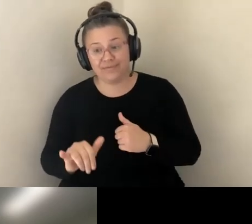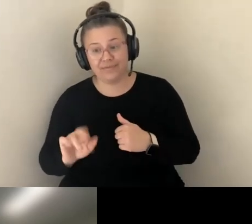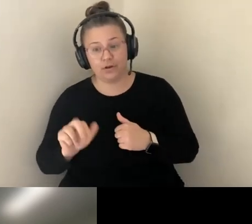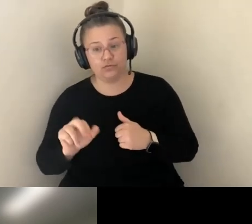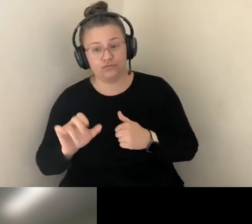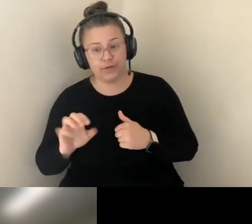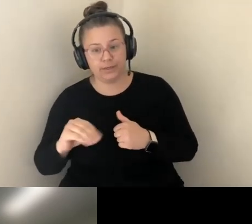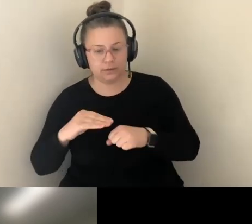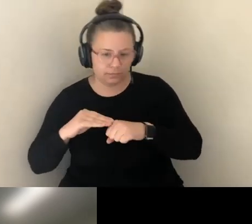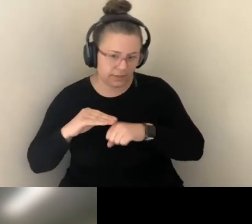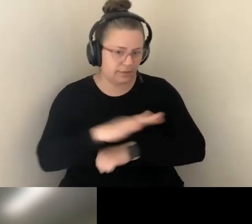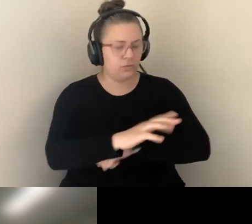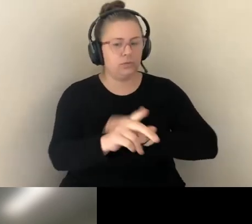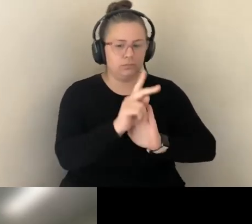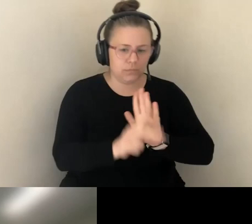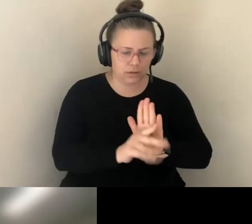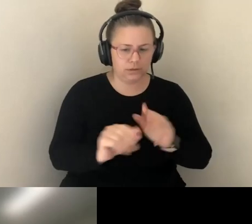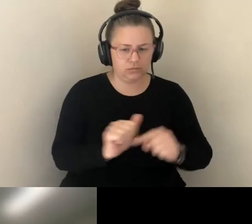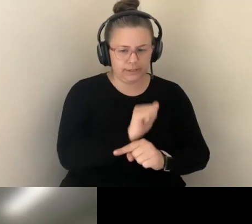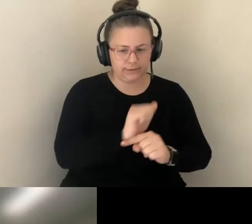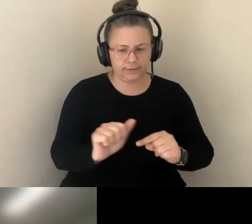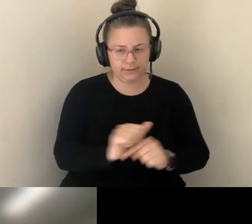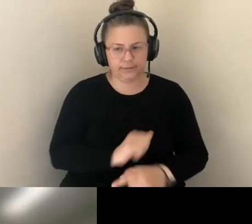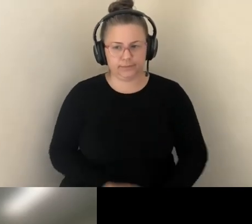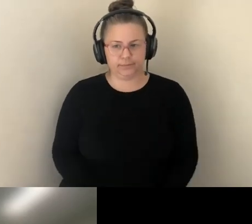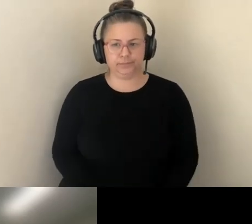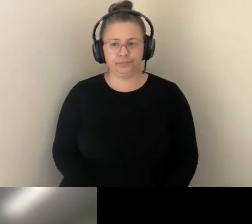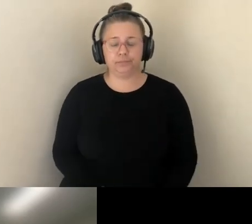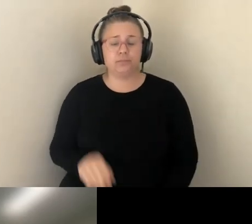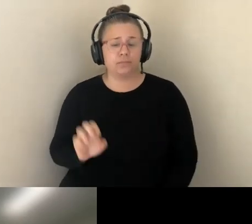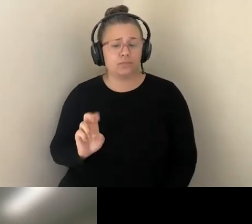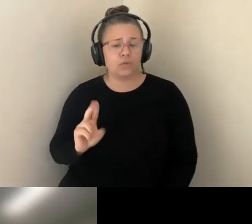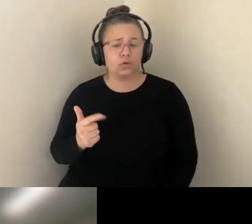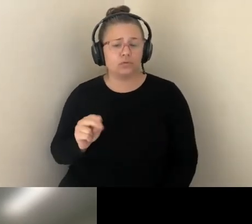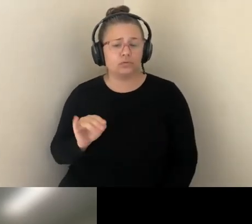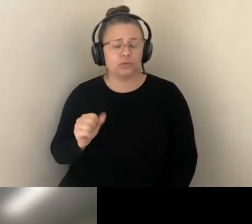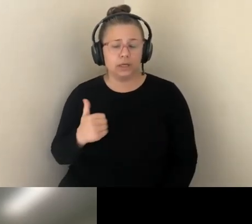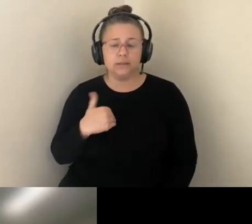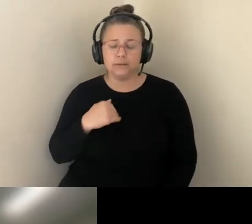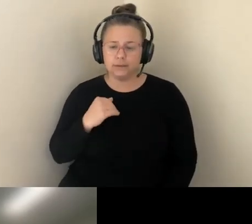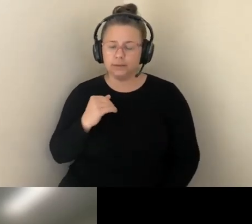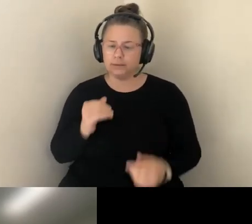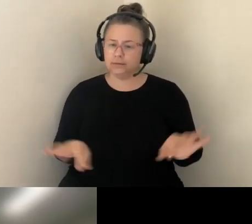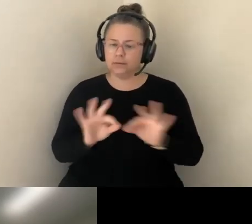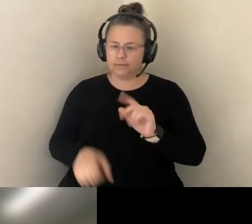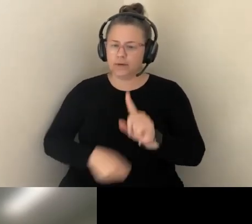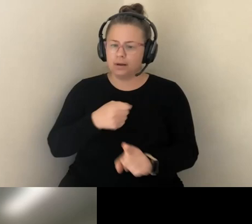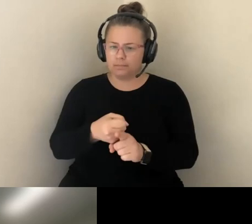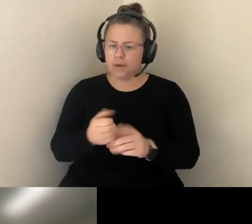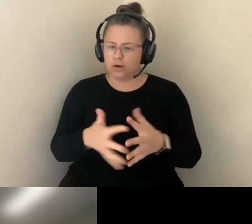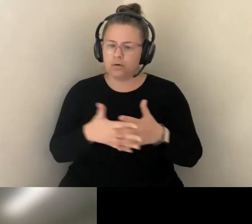REVIEW, EGENICS HAD A PROFOUND IMPACT ON AMERICAN SOCIETY OVER THESE DECADES. WE CAN LOOK AT THE